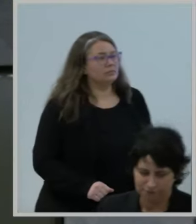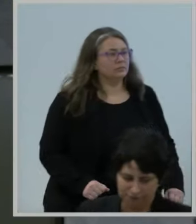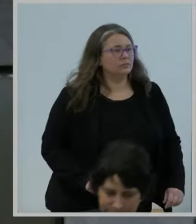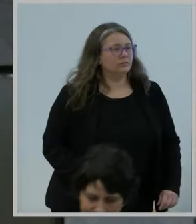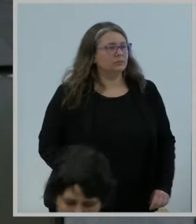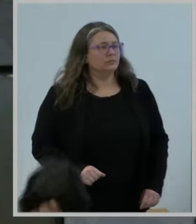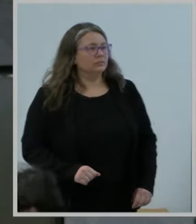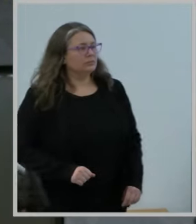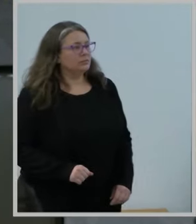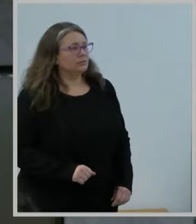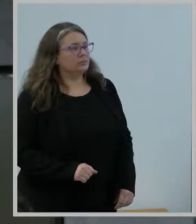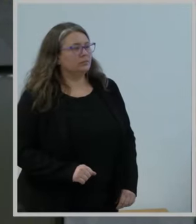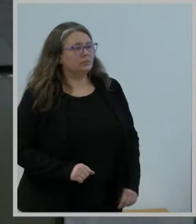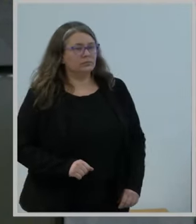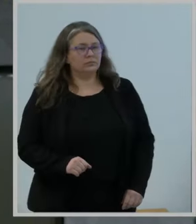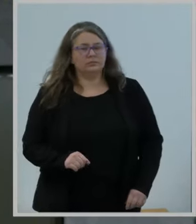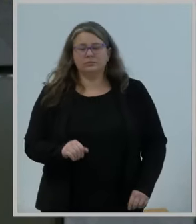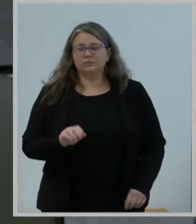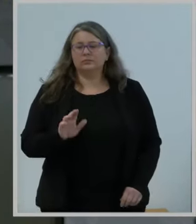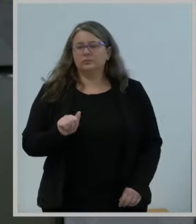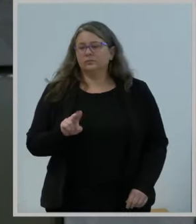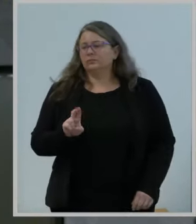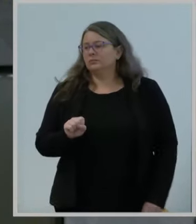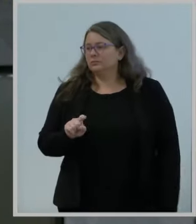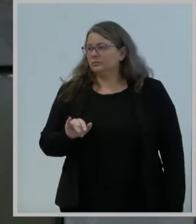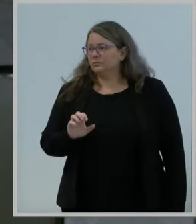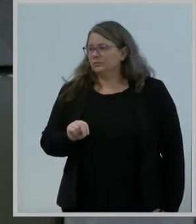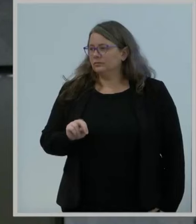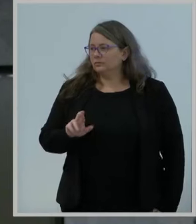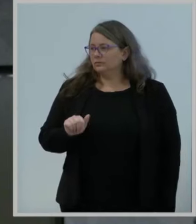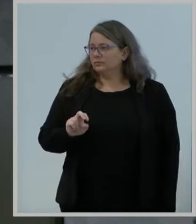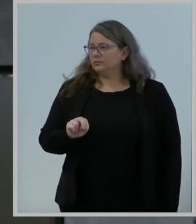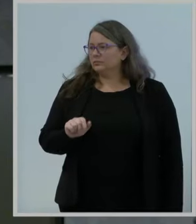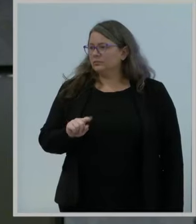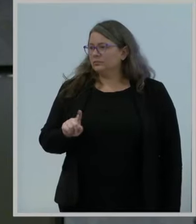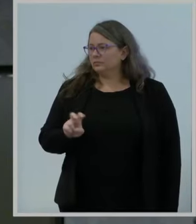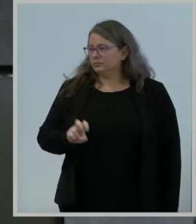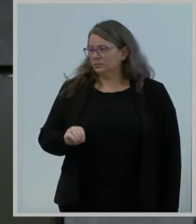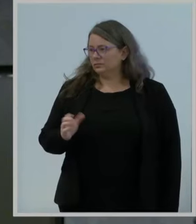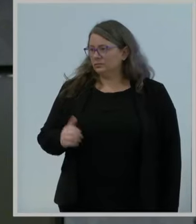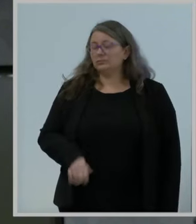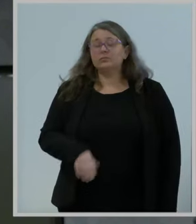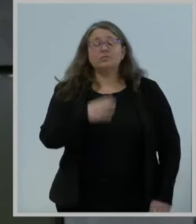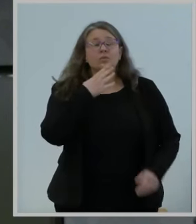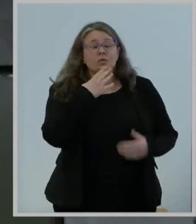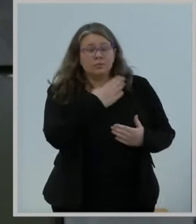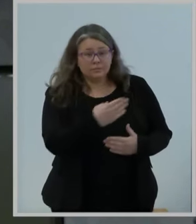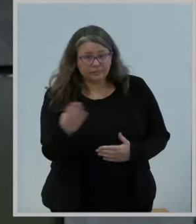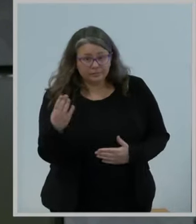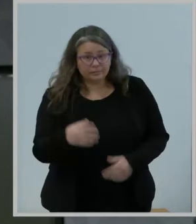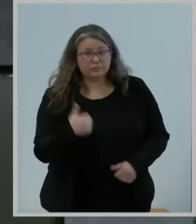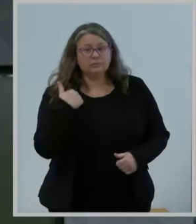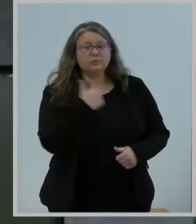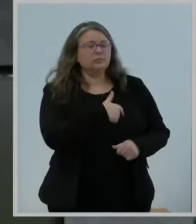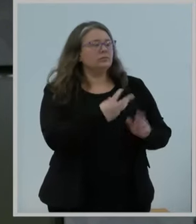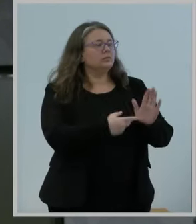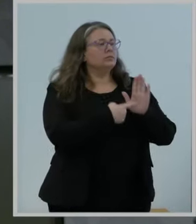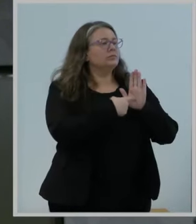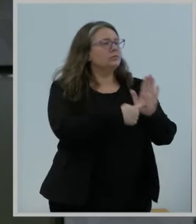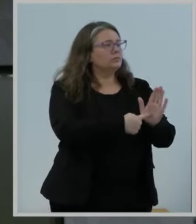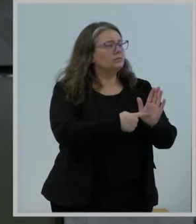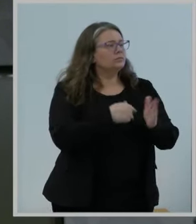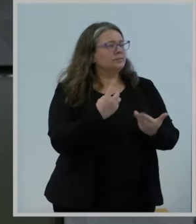and Commissioners. Today we present a report in order designed to improve the accessibility and effectiveness of wireless emergency alerts,